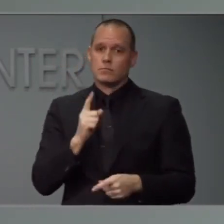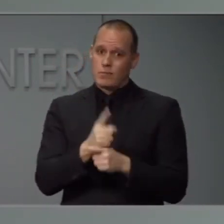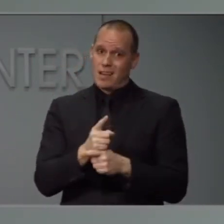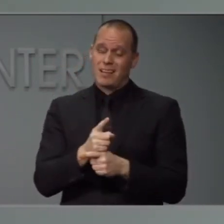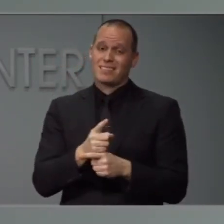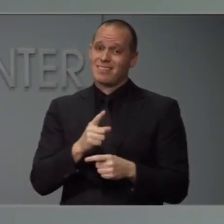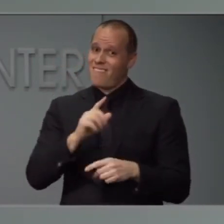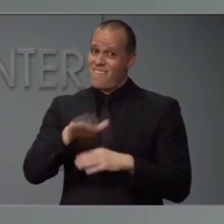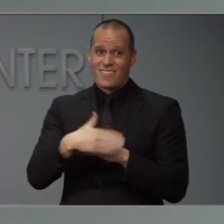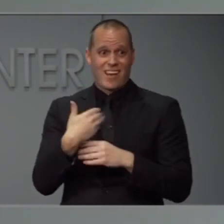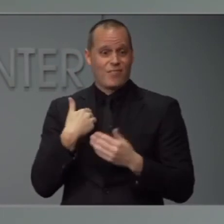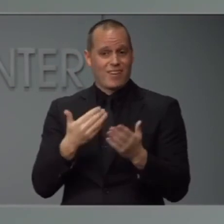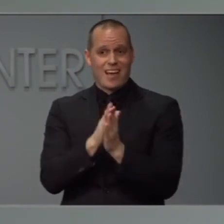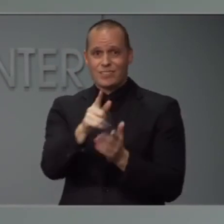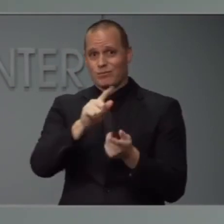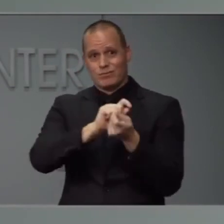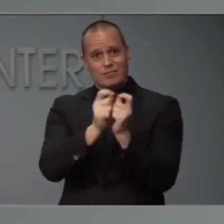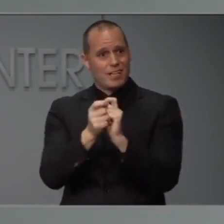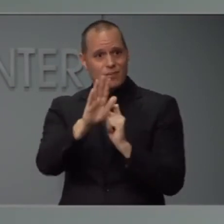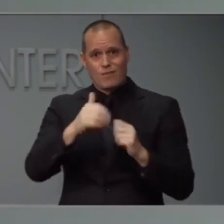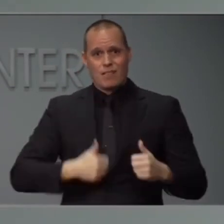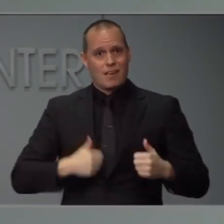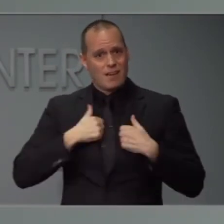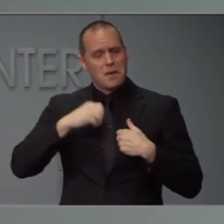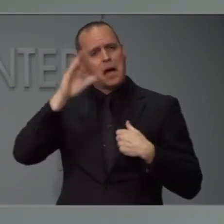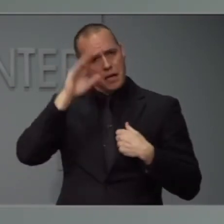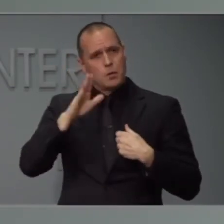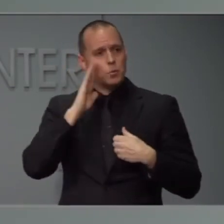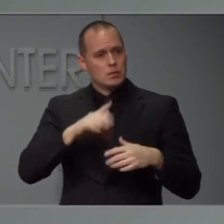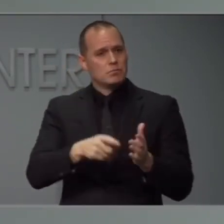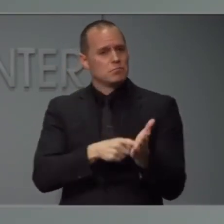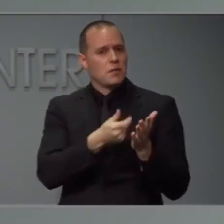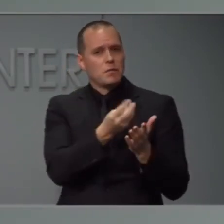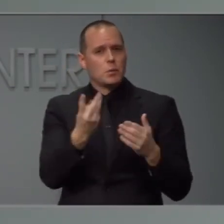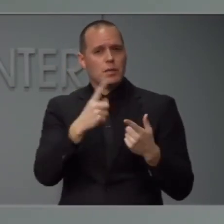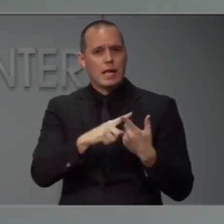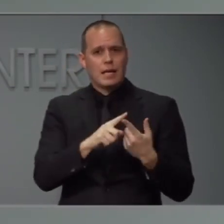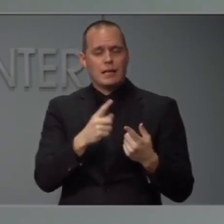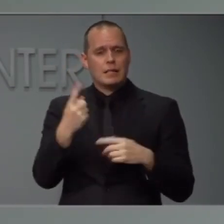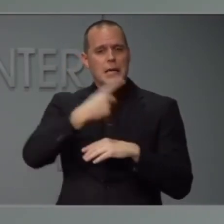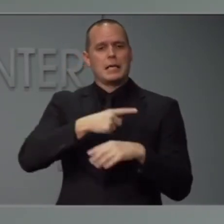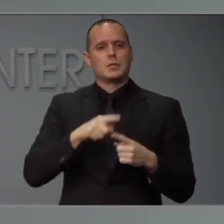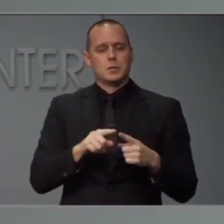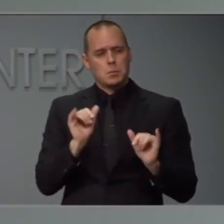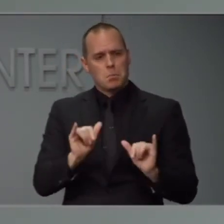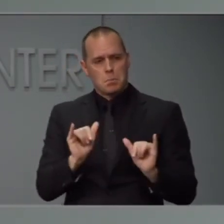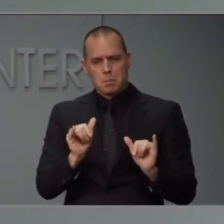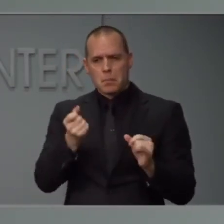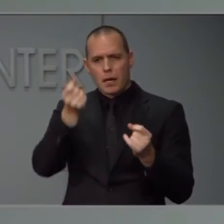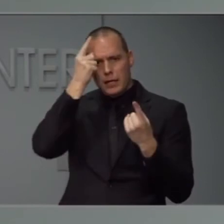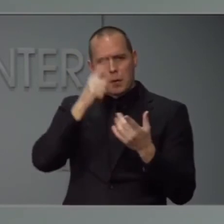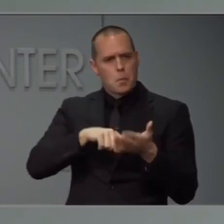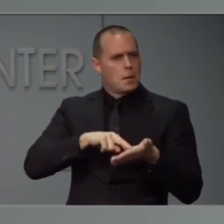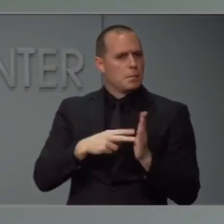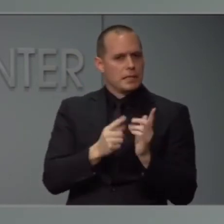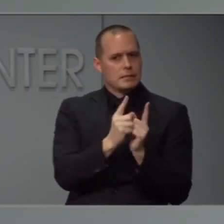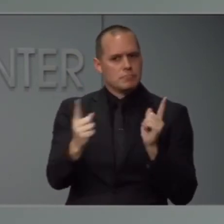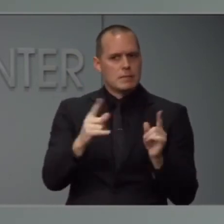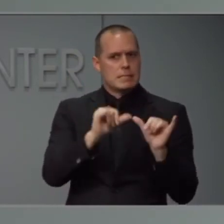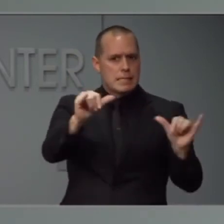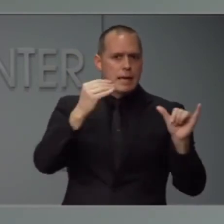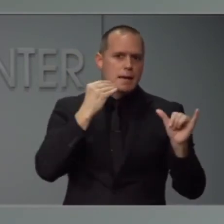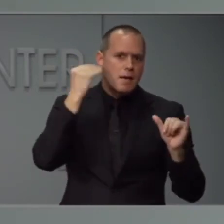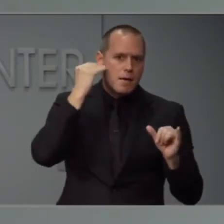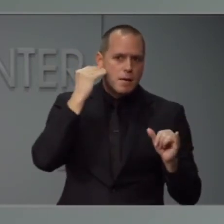appreciate that it was going to take a few days for everyone to understand the stay at home order, which is why the governor announced it last